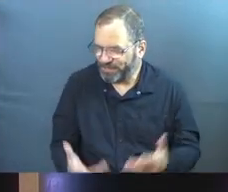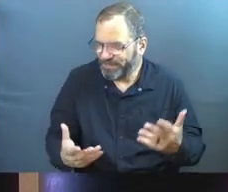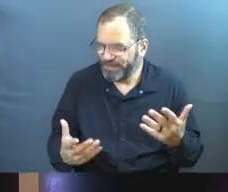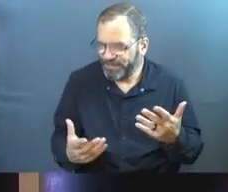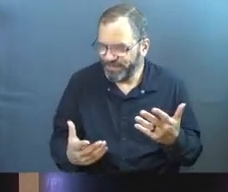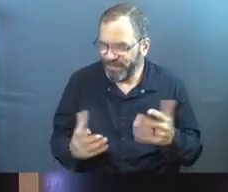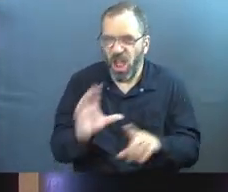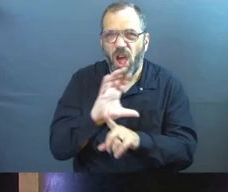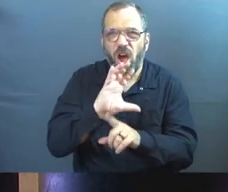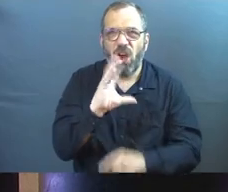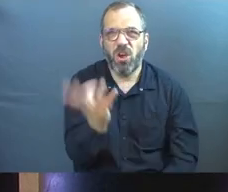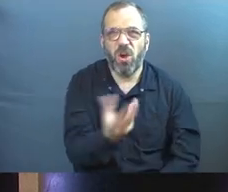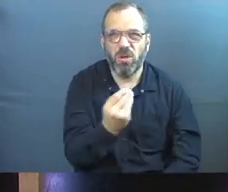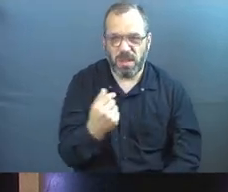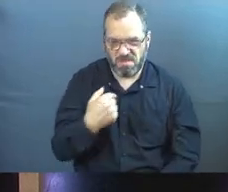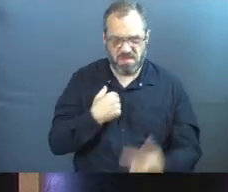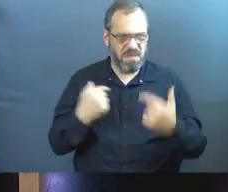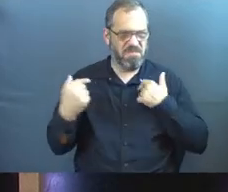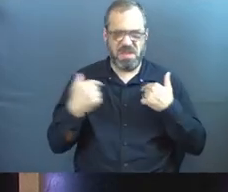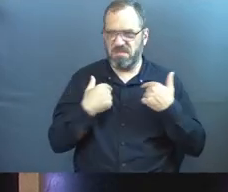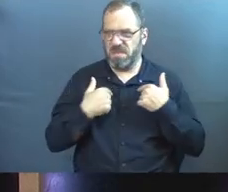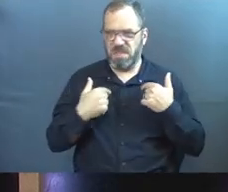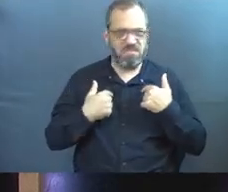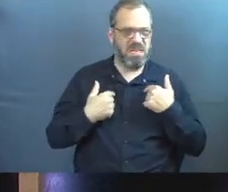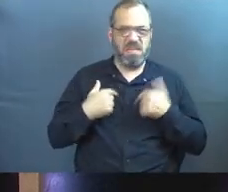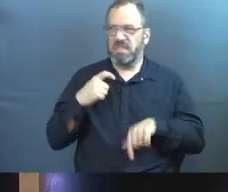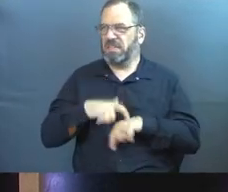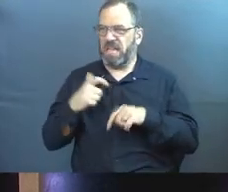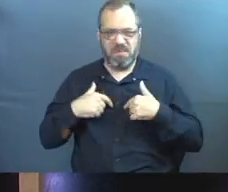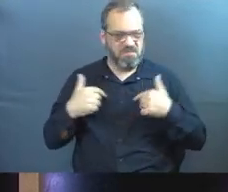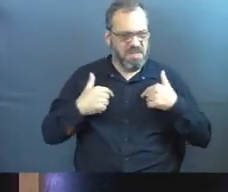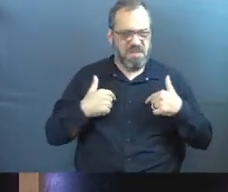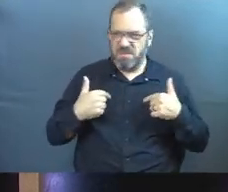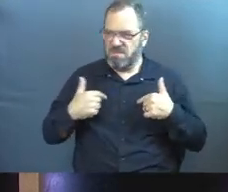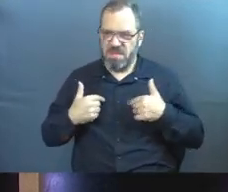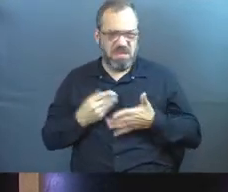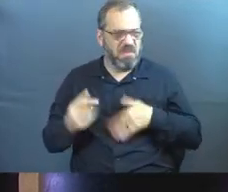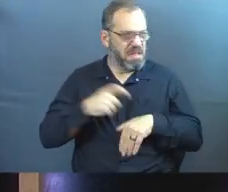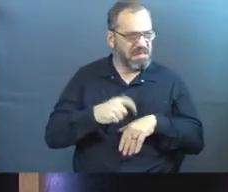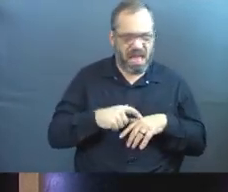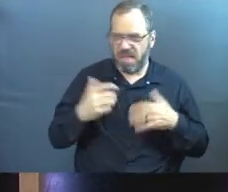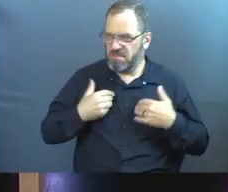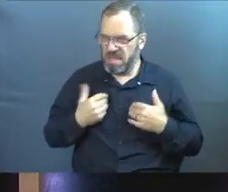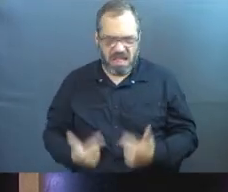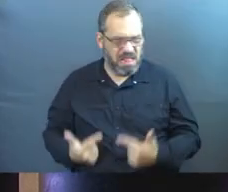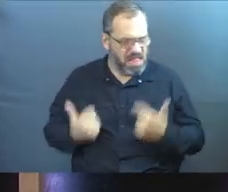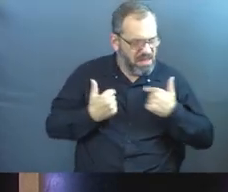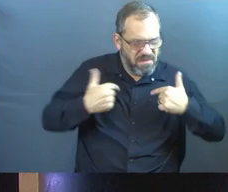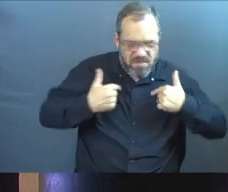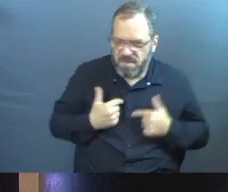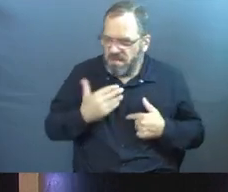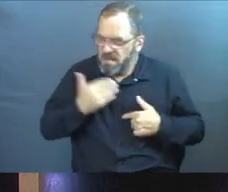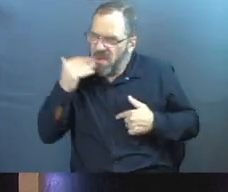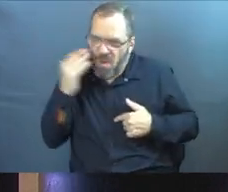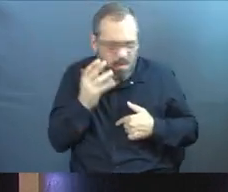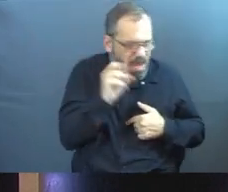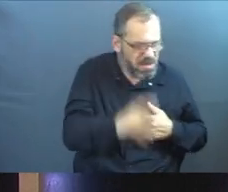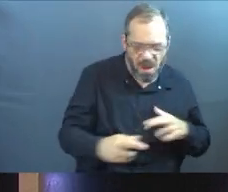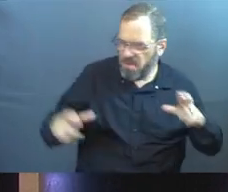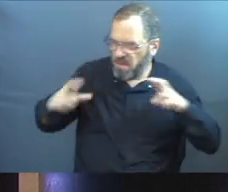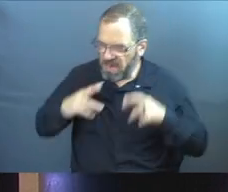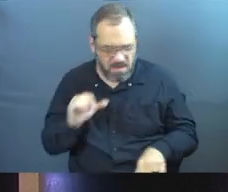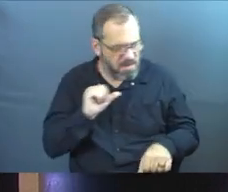idea of our culture that it's all about us and it's all about me spending time for me. It's all about me living for me and it's all about my